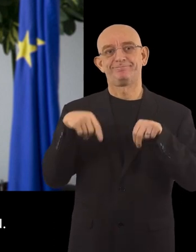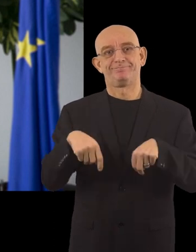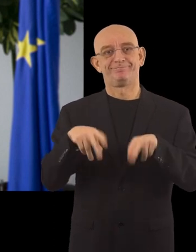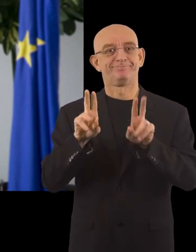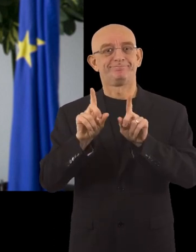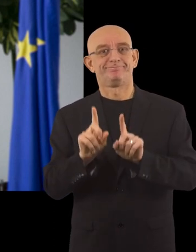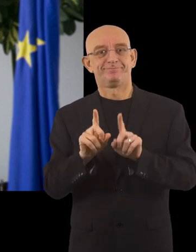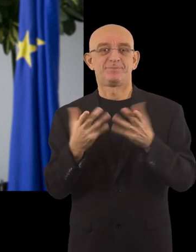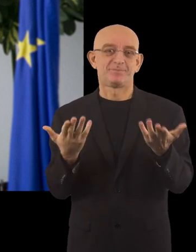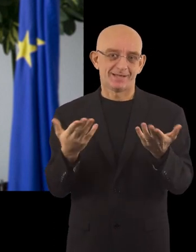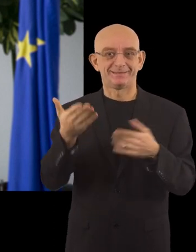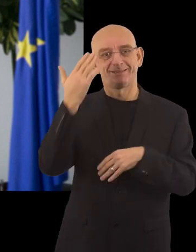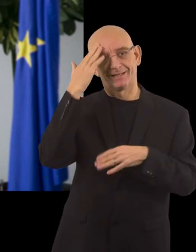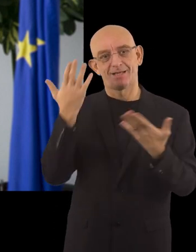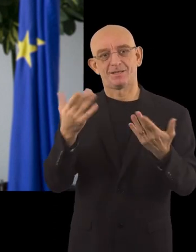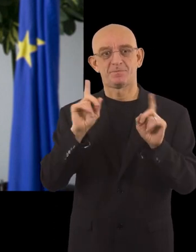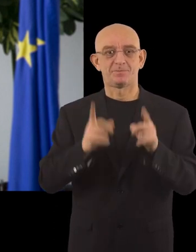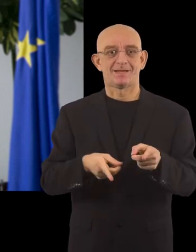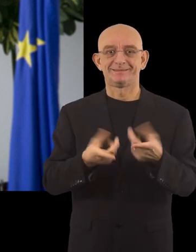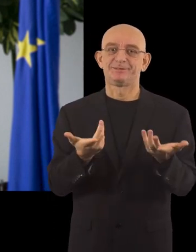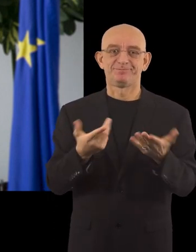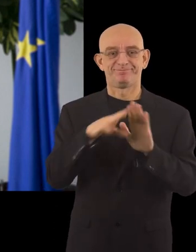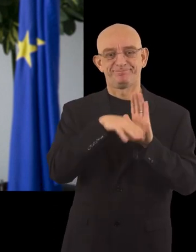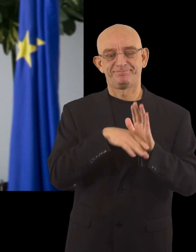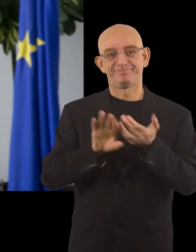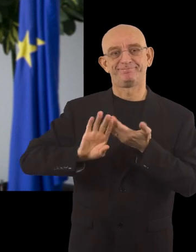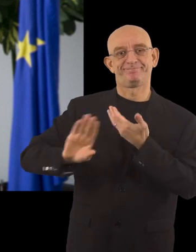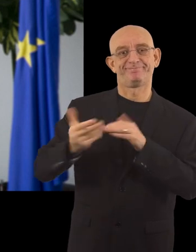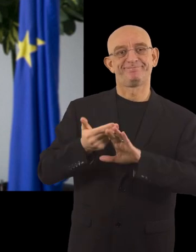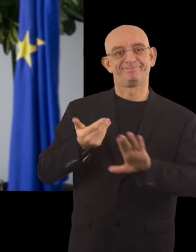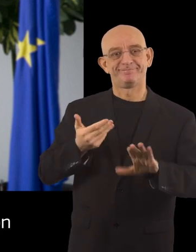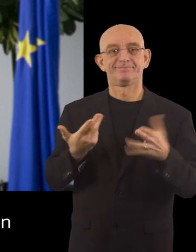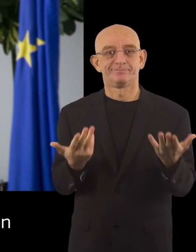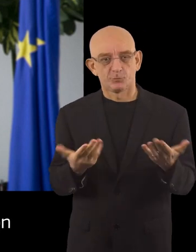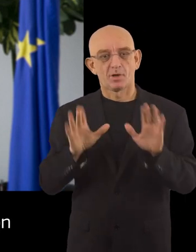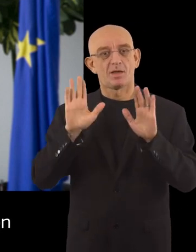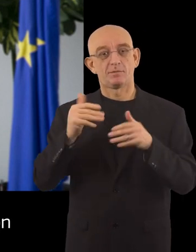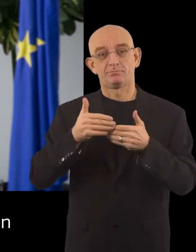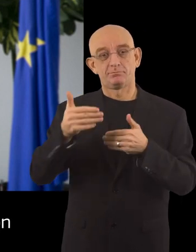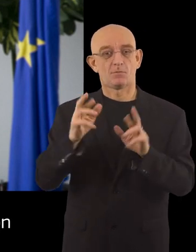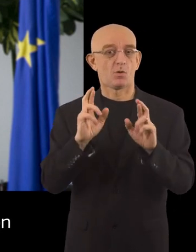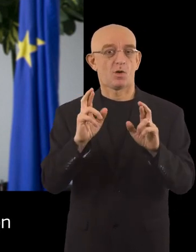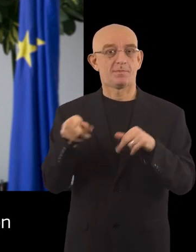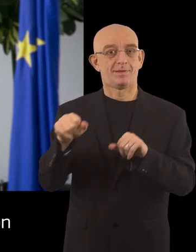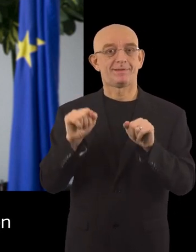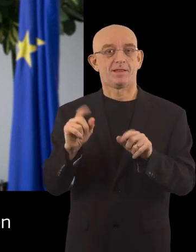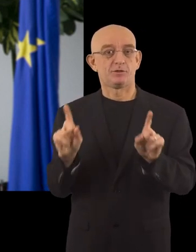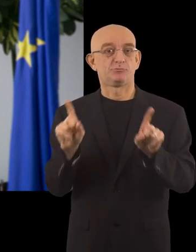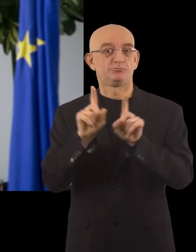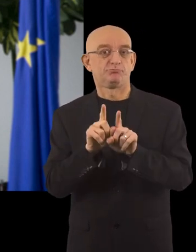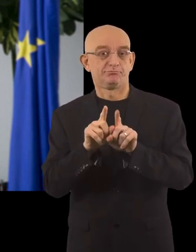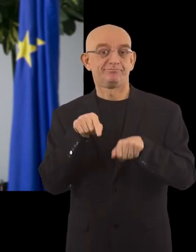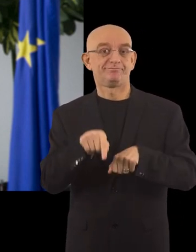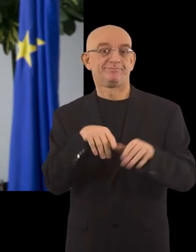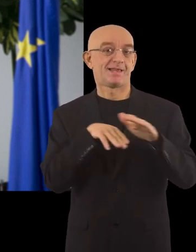with you, but as you have pointed out, this is unfortunately not possible. Now, let's hope for a face-to-face edition